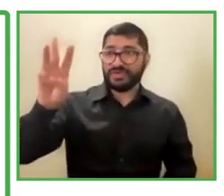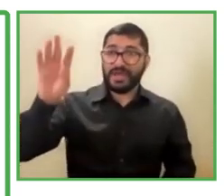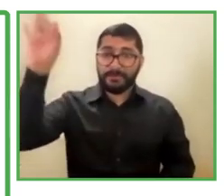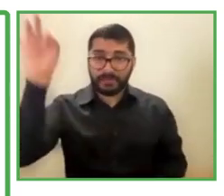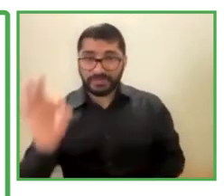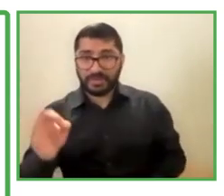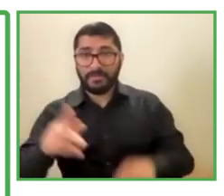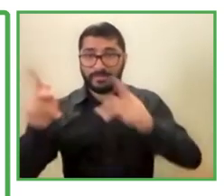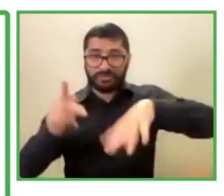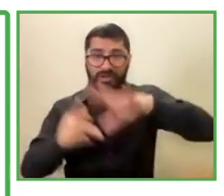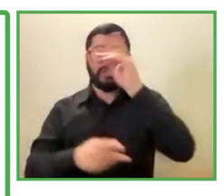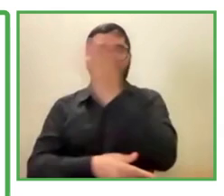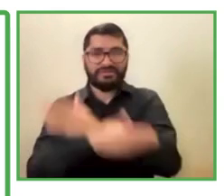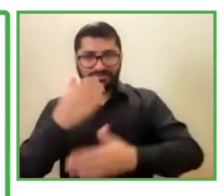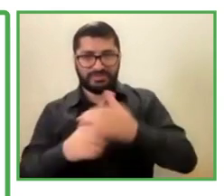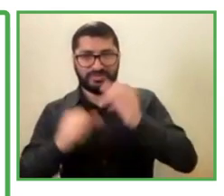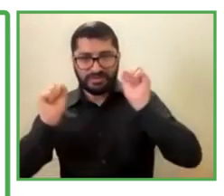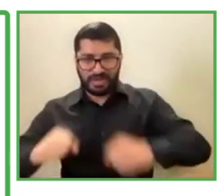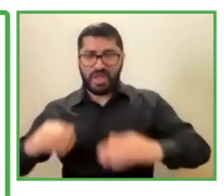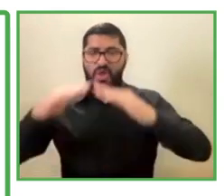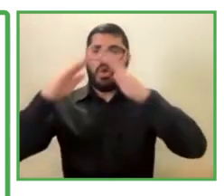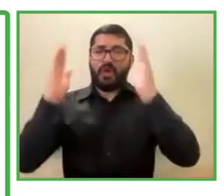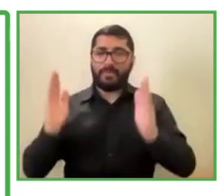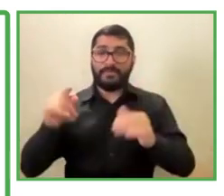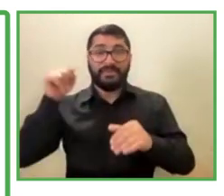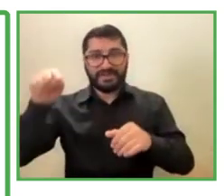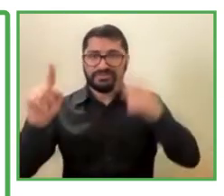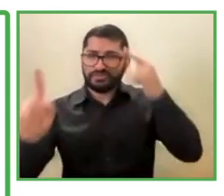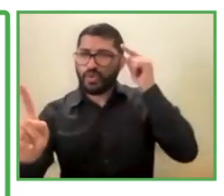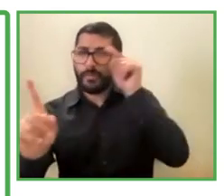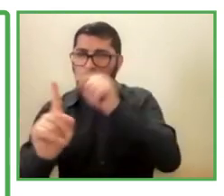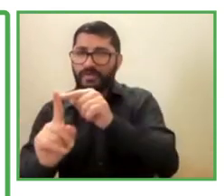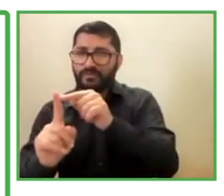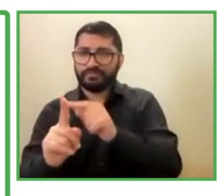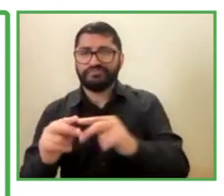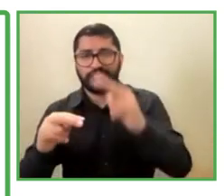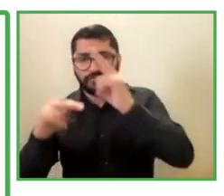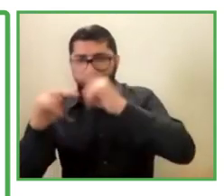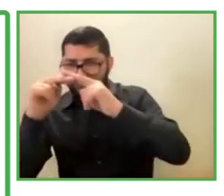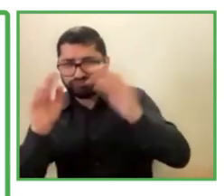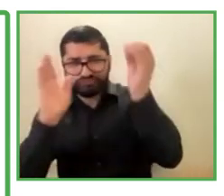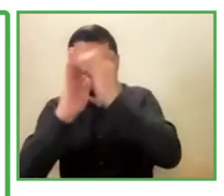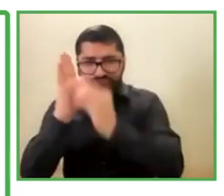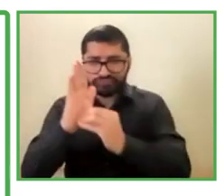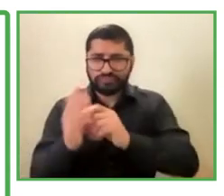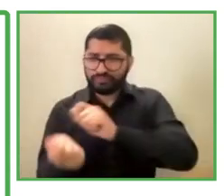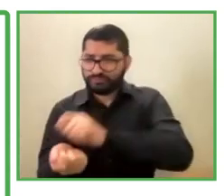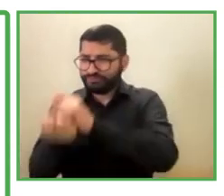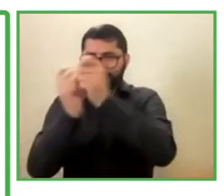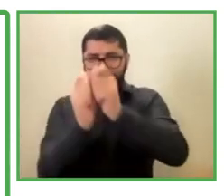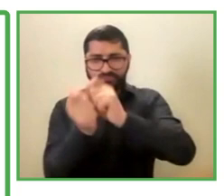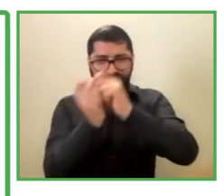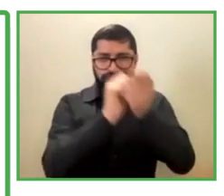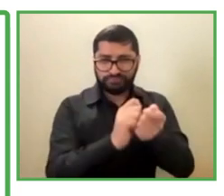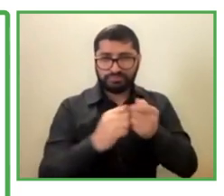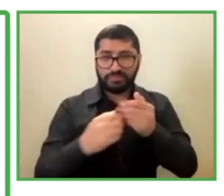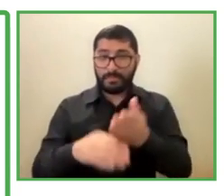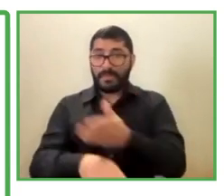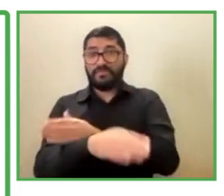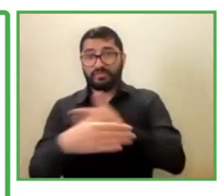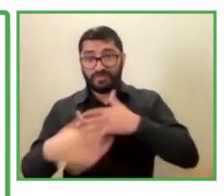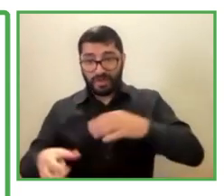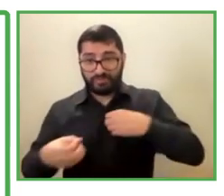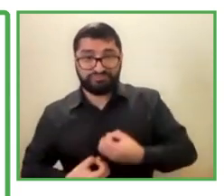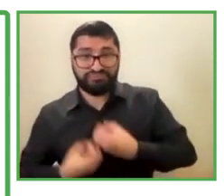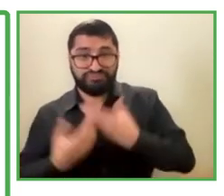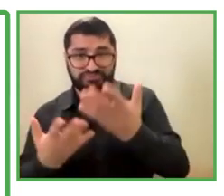83% of people with disability were working under this modality, but this required to make adjustments. So. They could